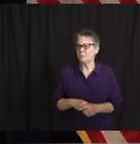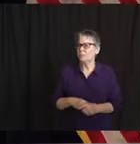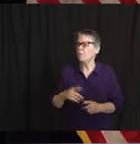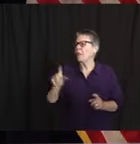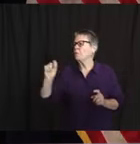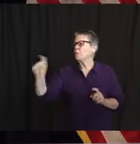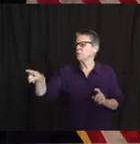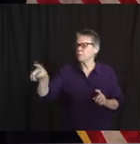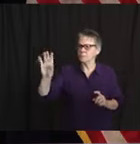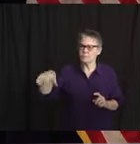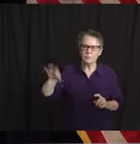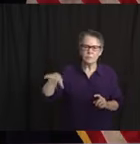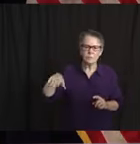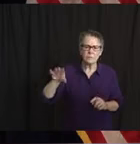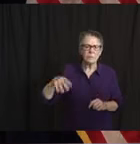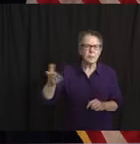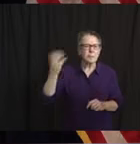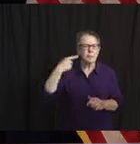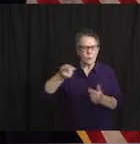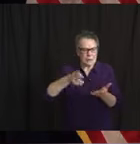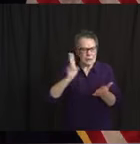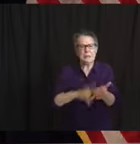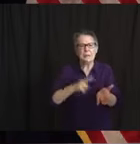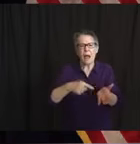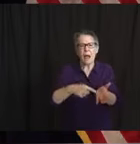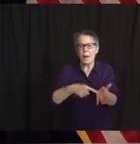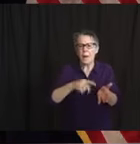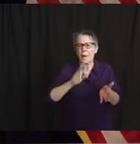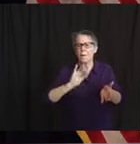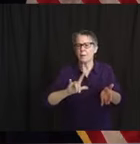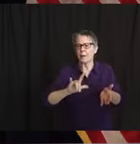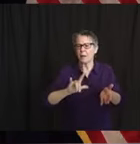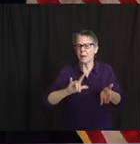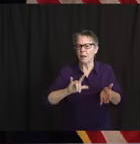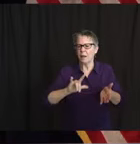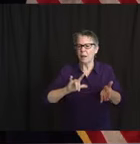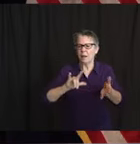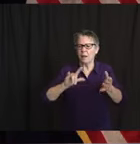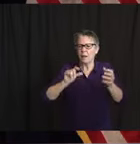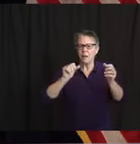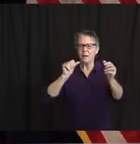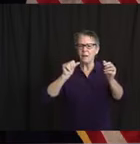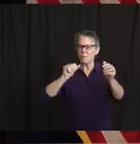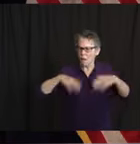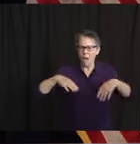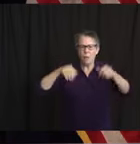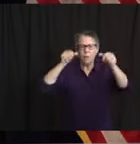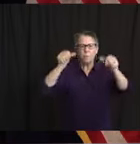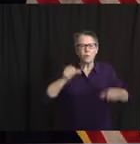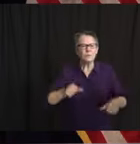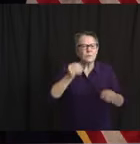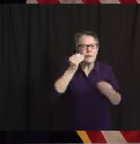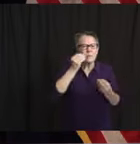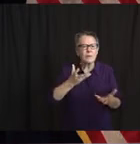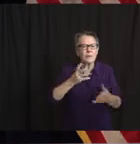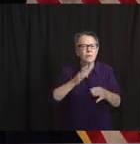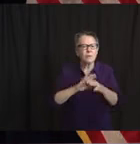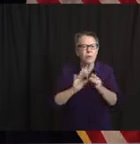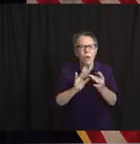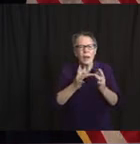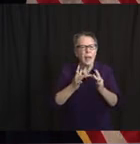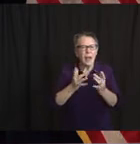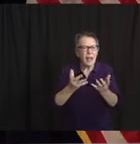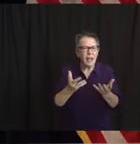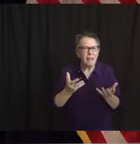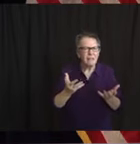don't know. It may be a requirement, but it doesn't change my answer. Testing positive data by county and by age and by